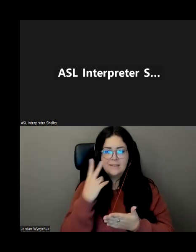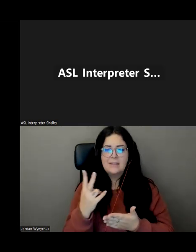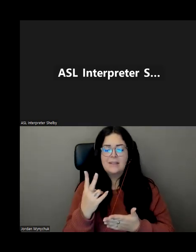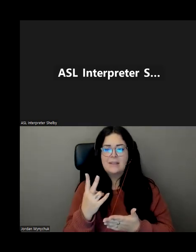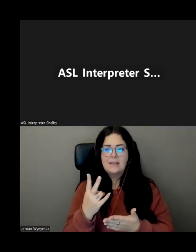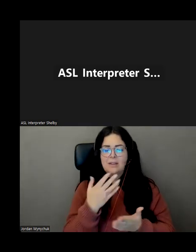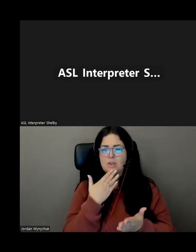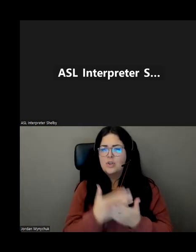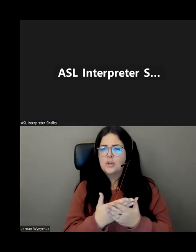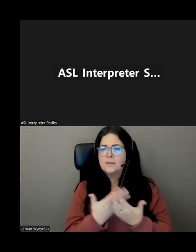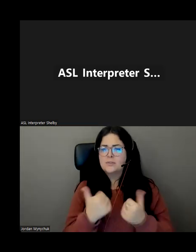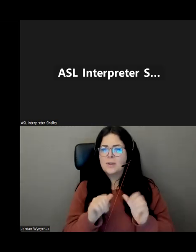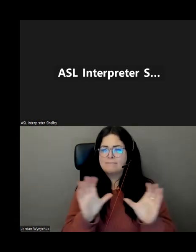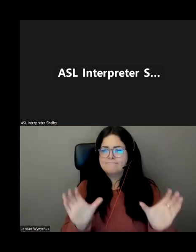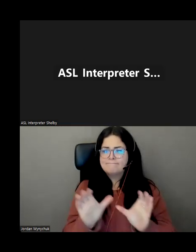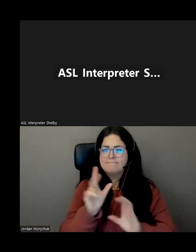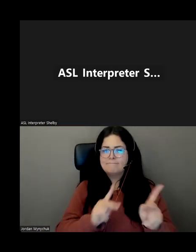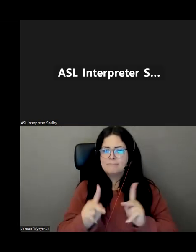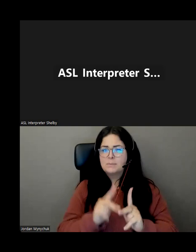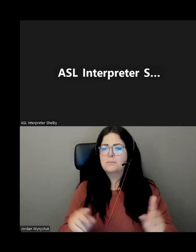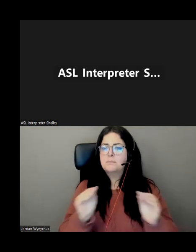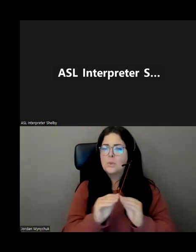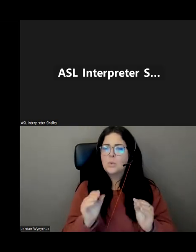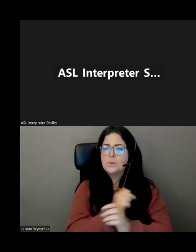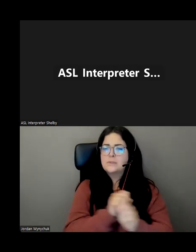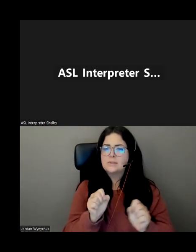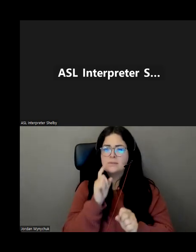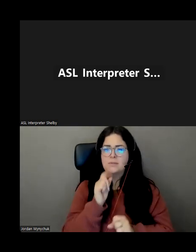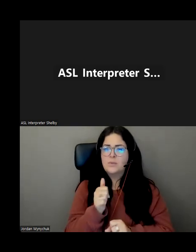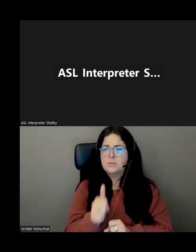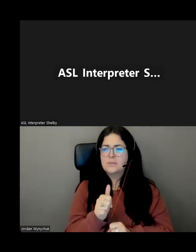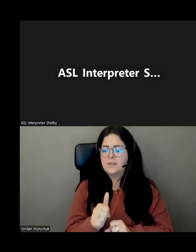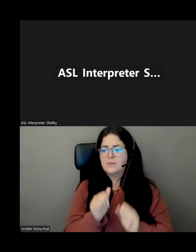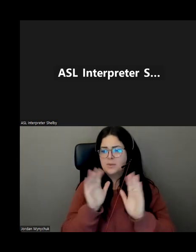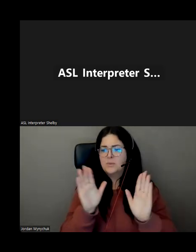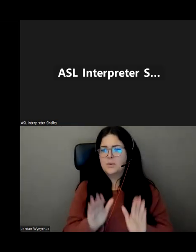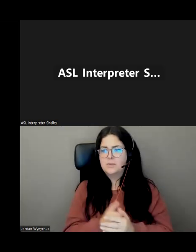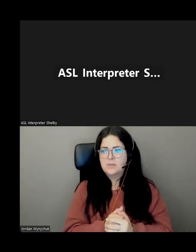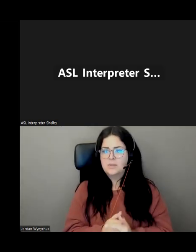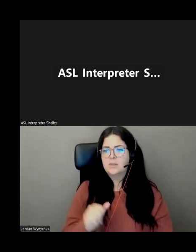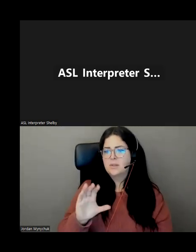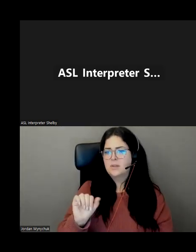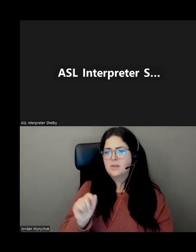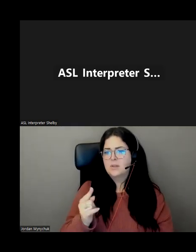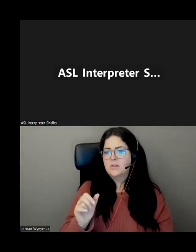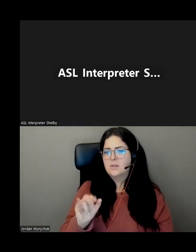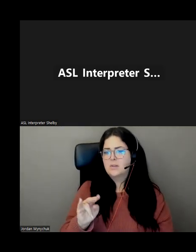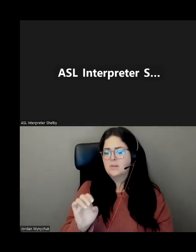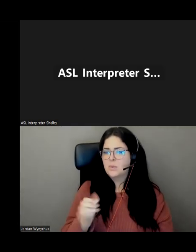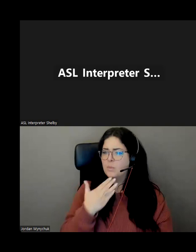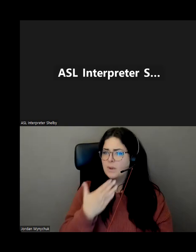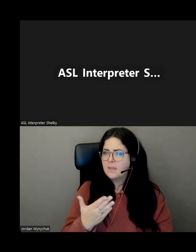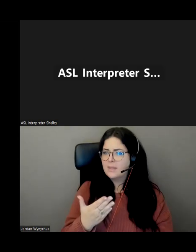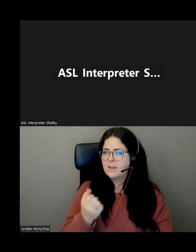increased safety is available for people it's good i'm i'm really glad that you came up and explained